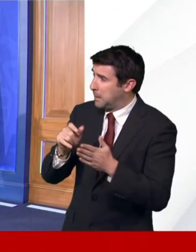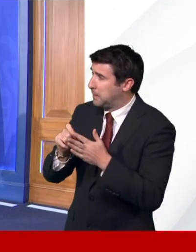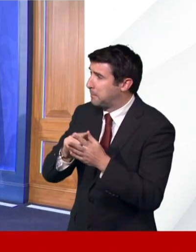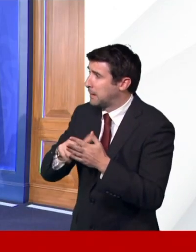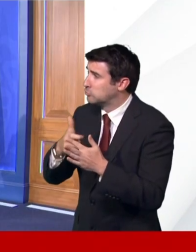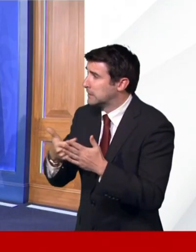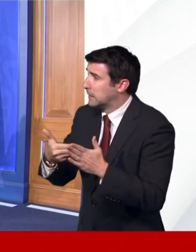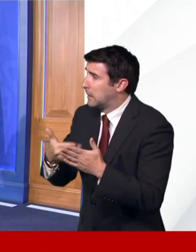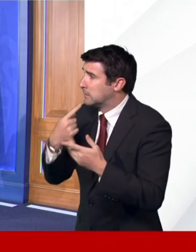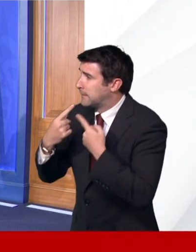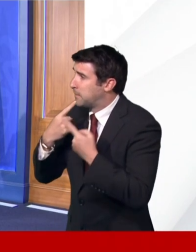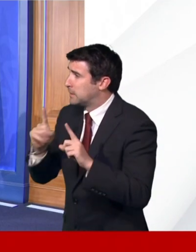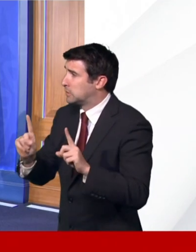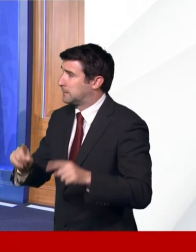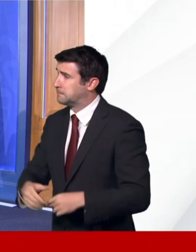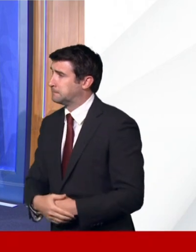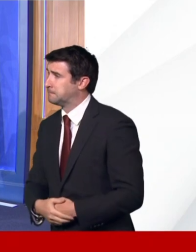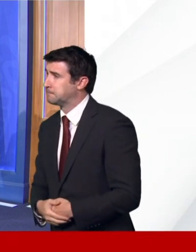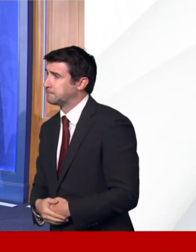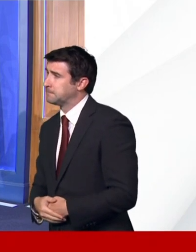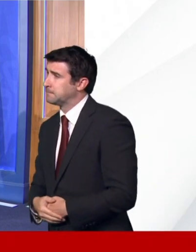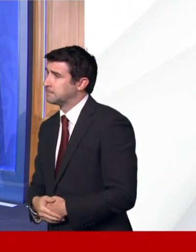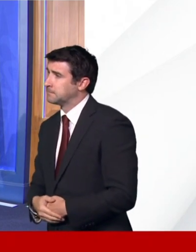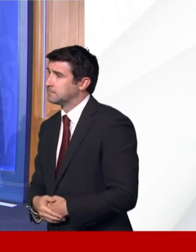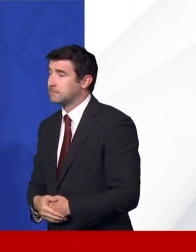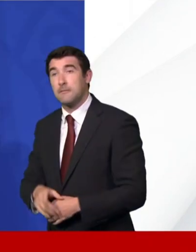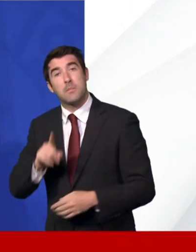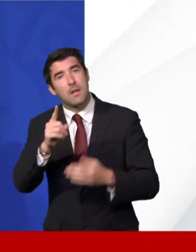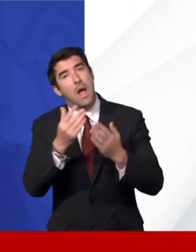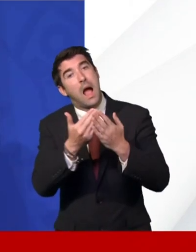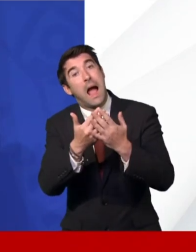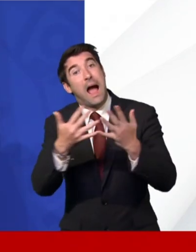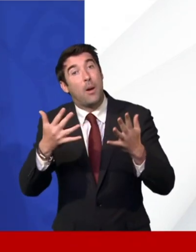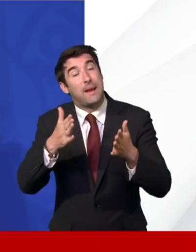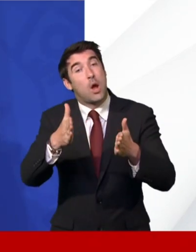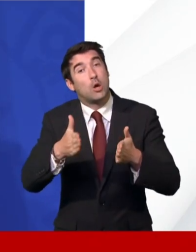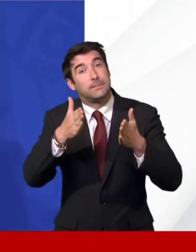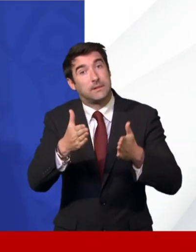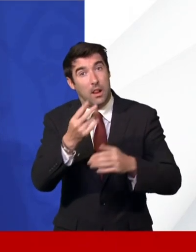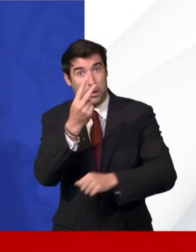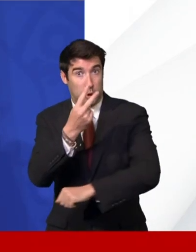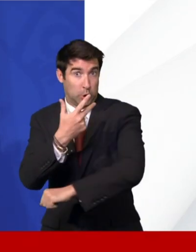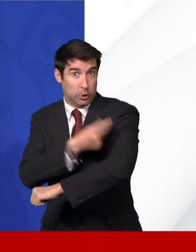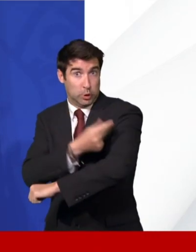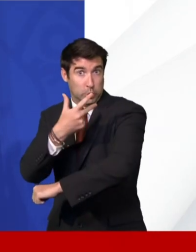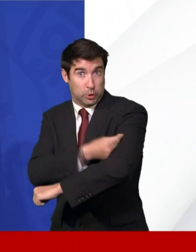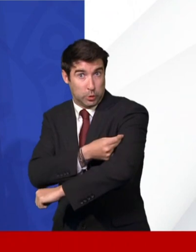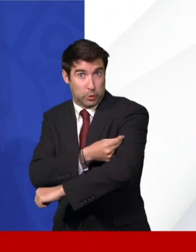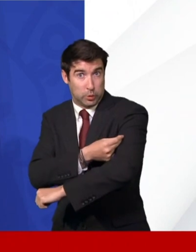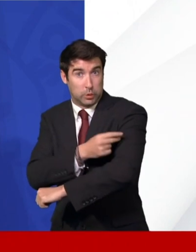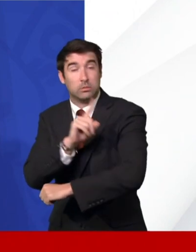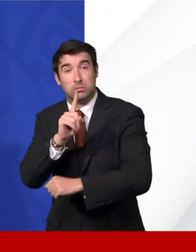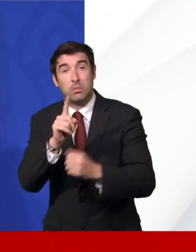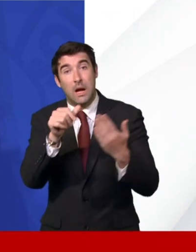Well, in terms of the number of people in hospital who've been double vaccinated, we know it's around 60% of the people being